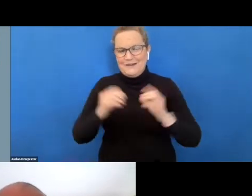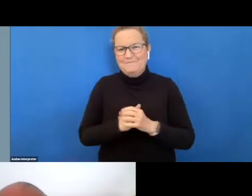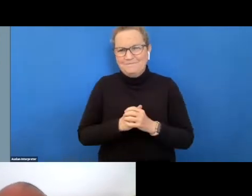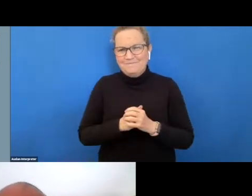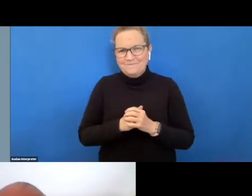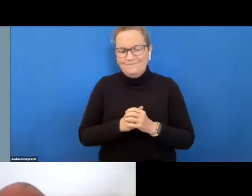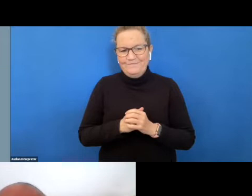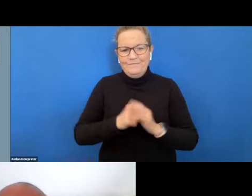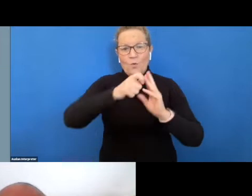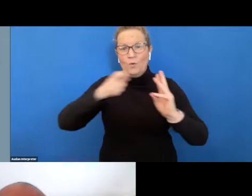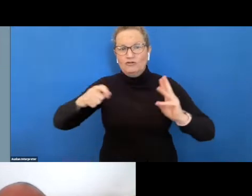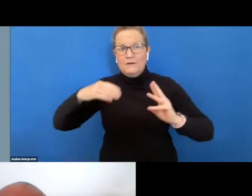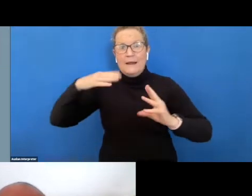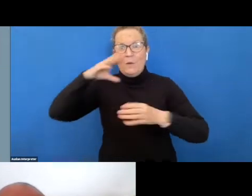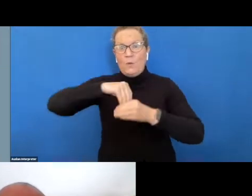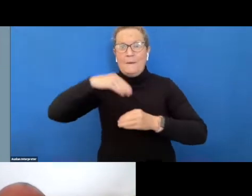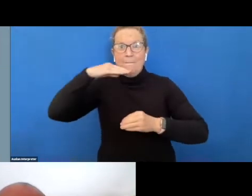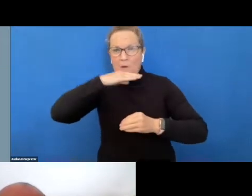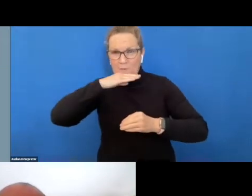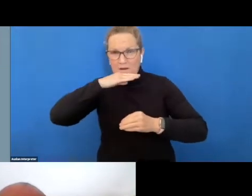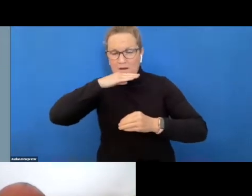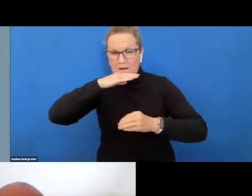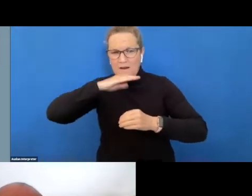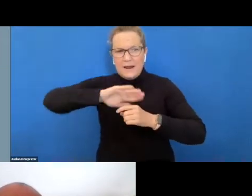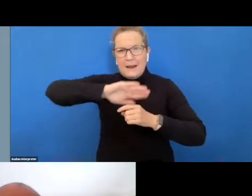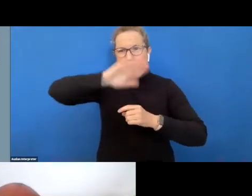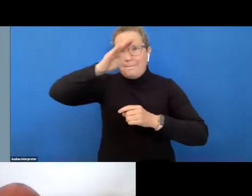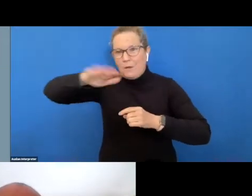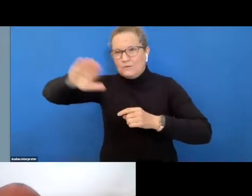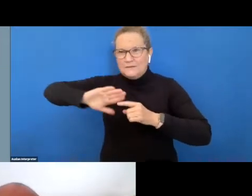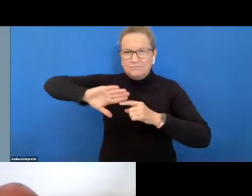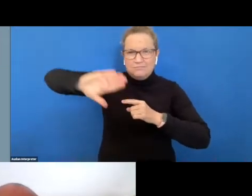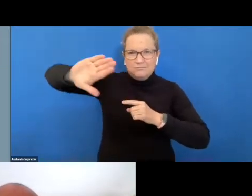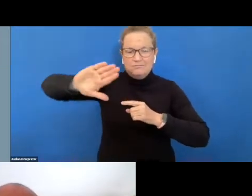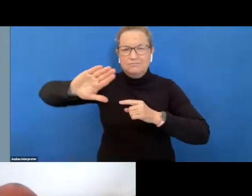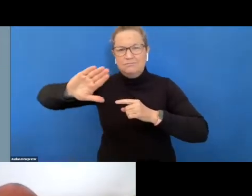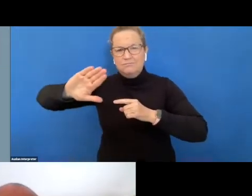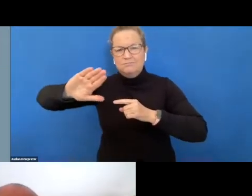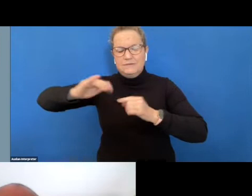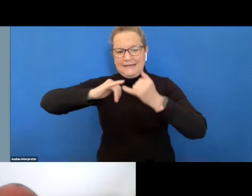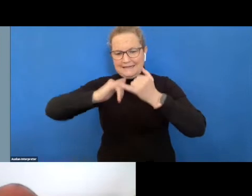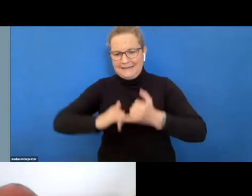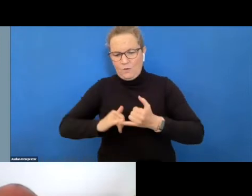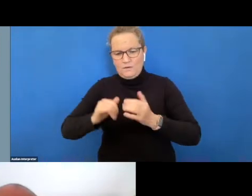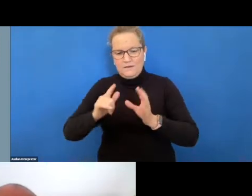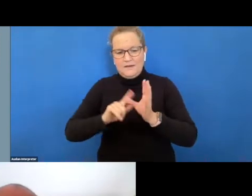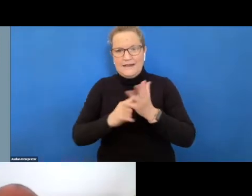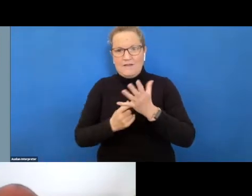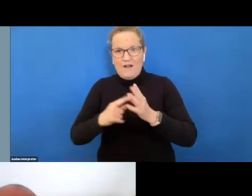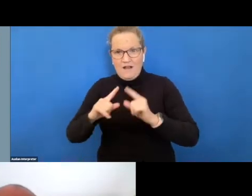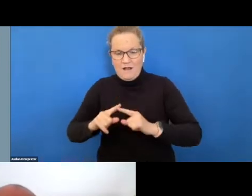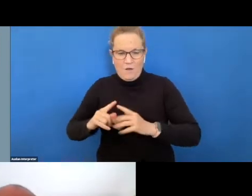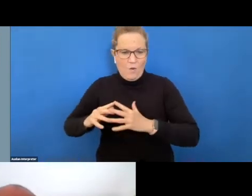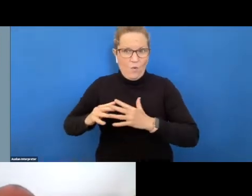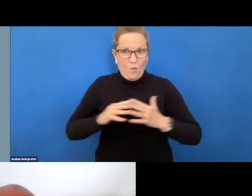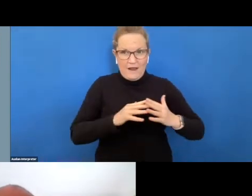lies of inner cities of melbourne extend from the mountains of the great dividing range south to the arrow river west to the werribee river